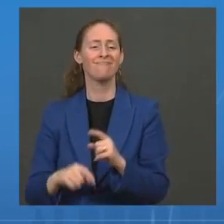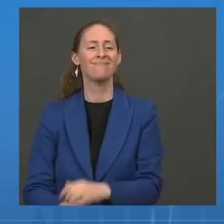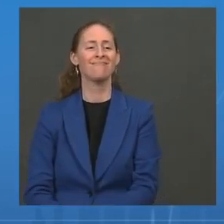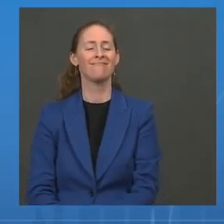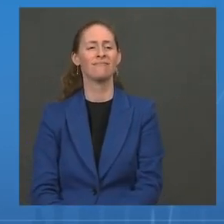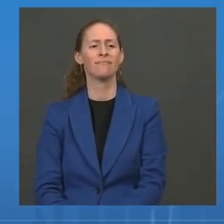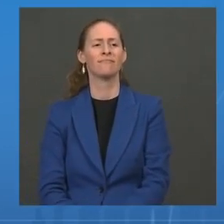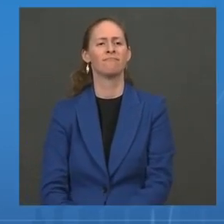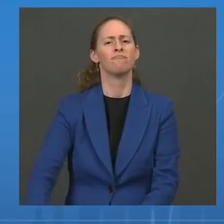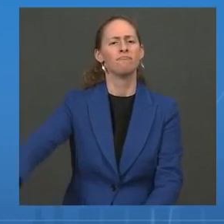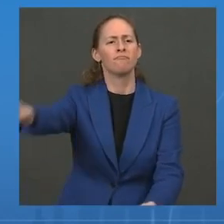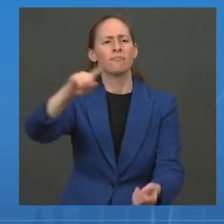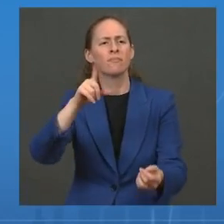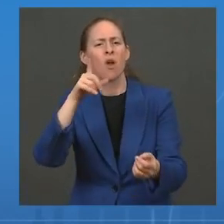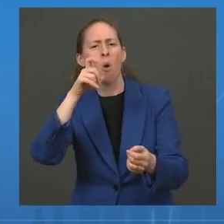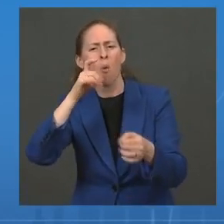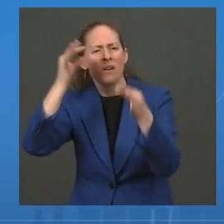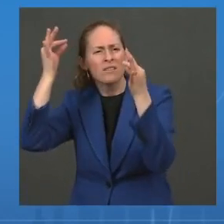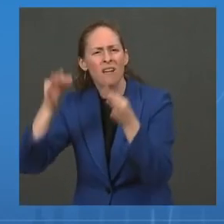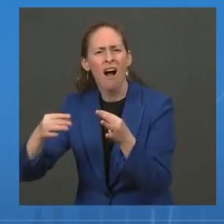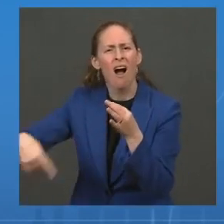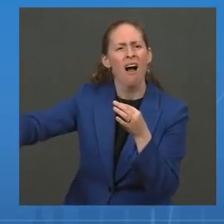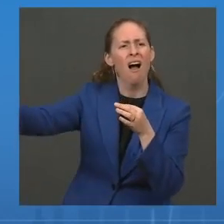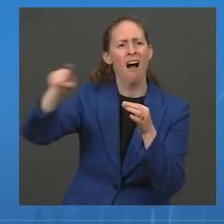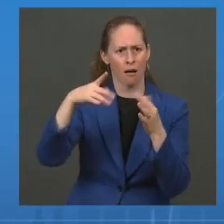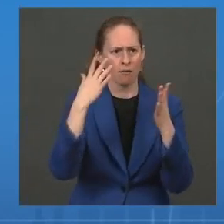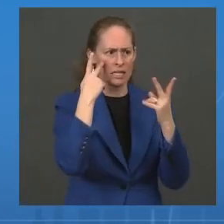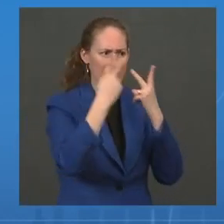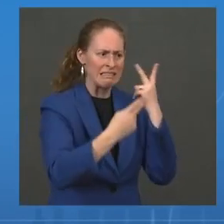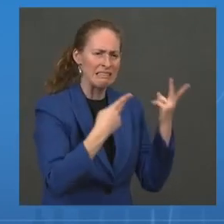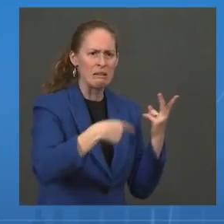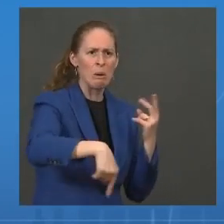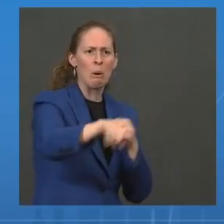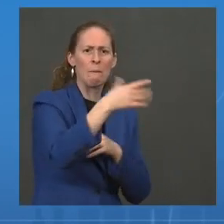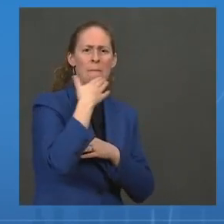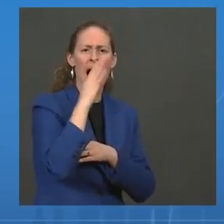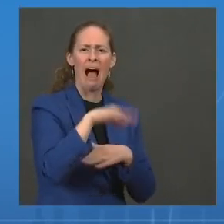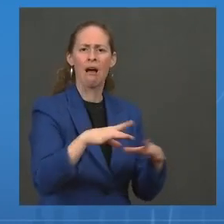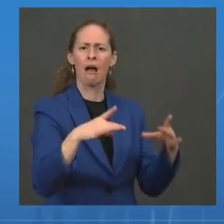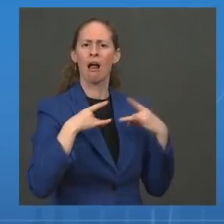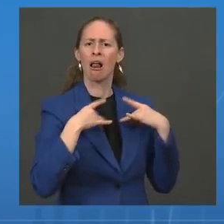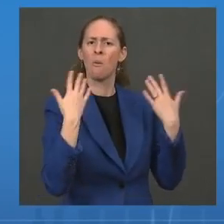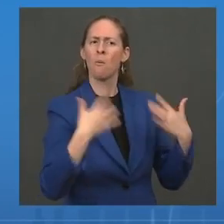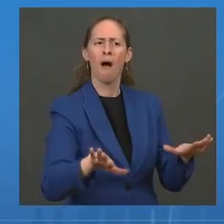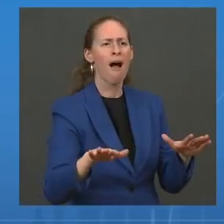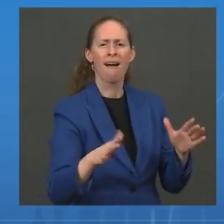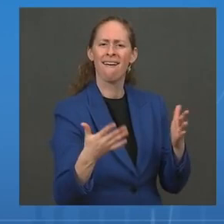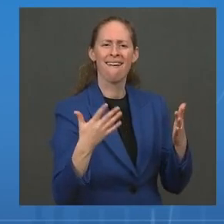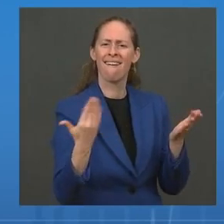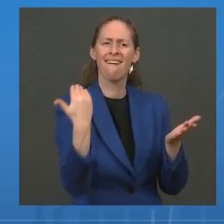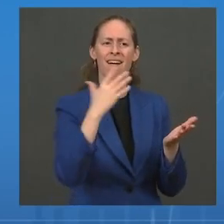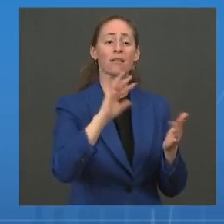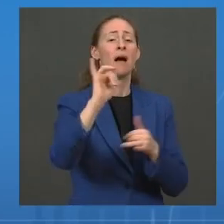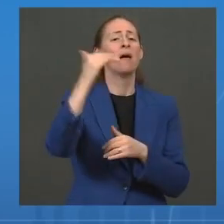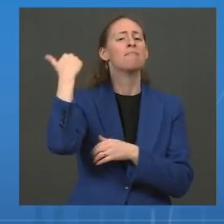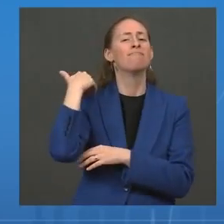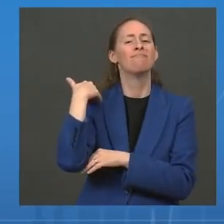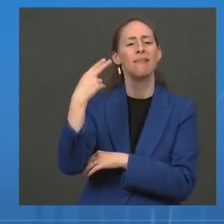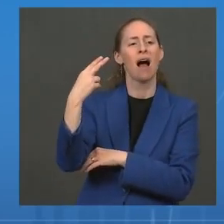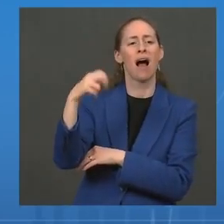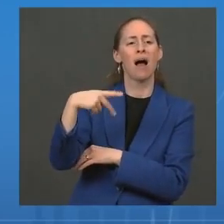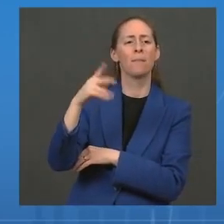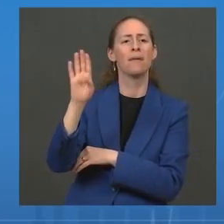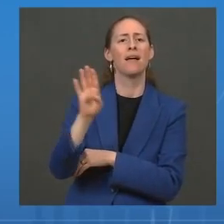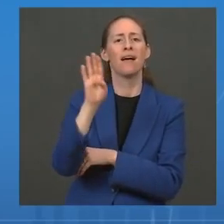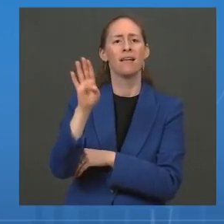children. In fact, as you can see here, in the years prior to the recommendation for hepatitis A, meningococcus, and varicella